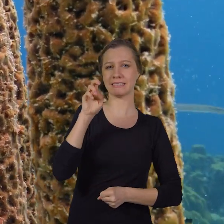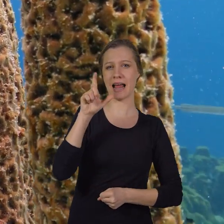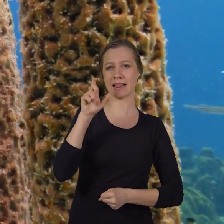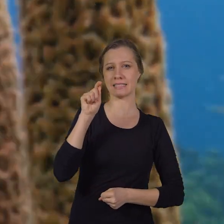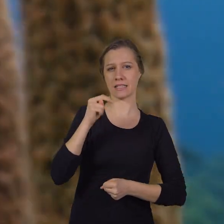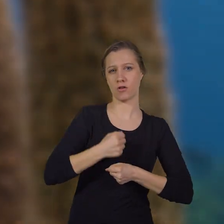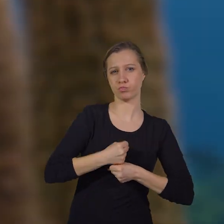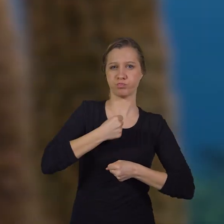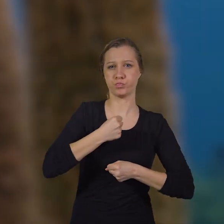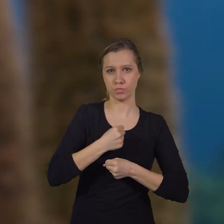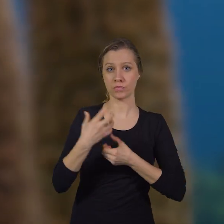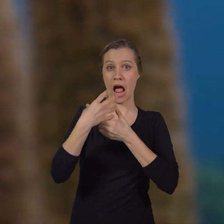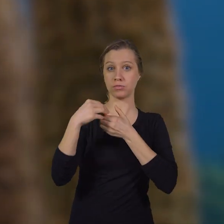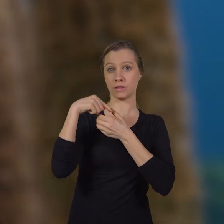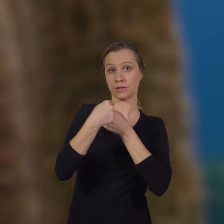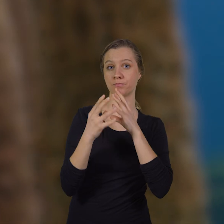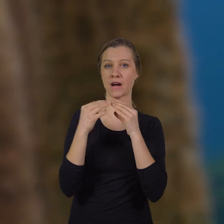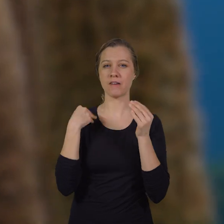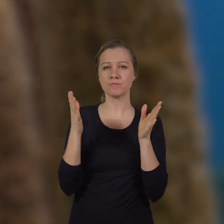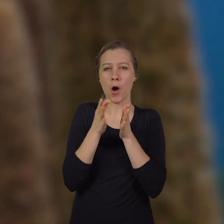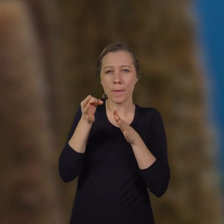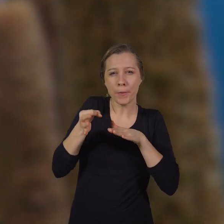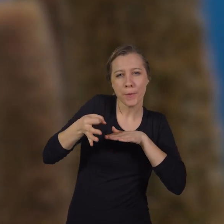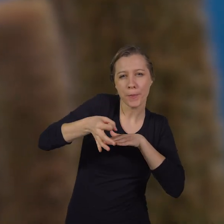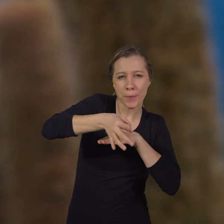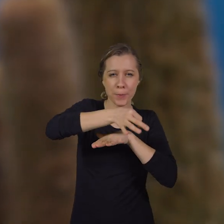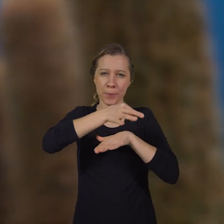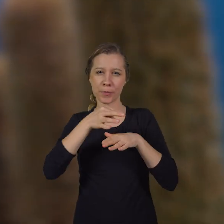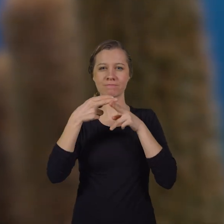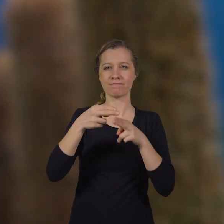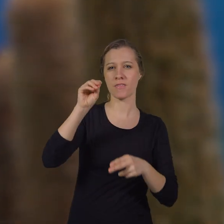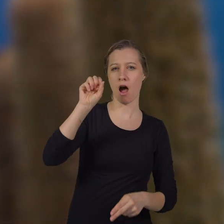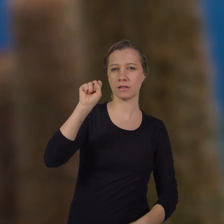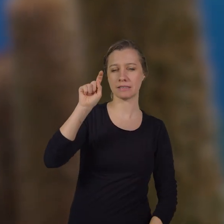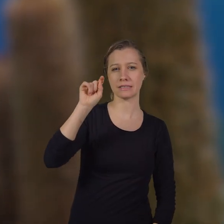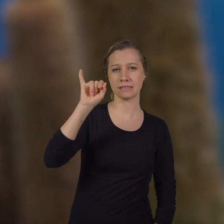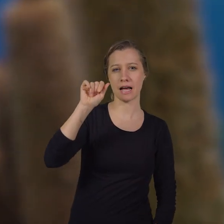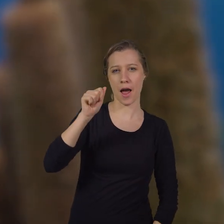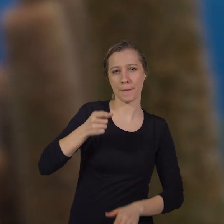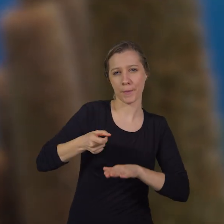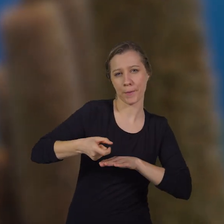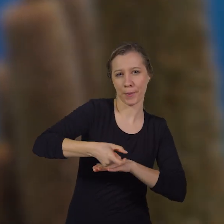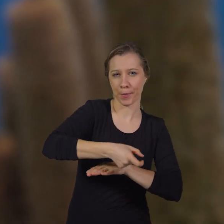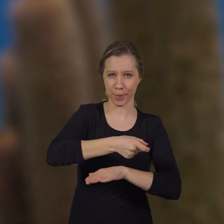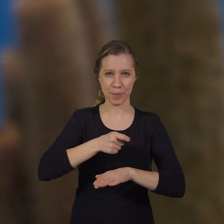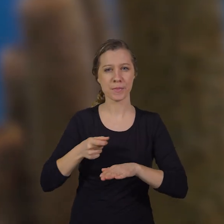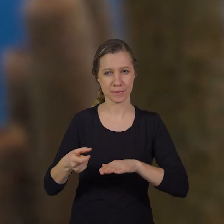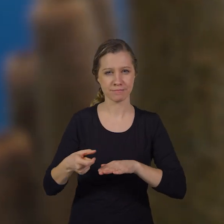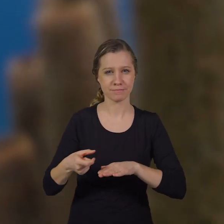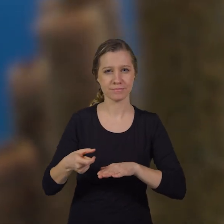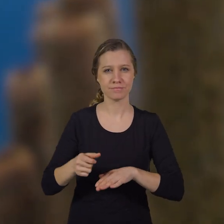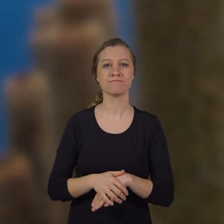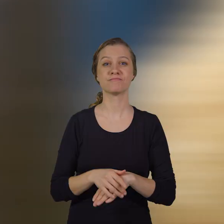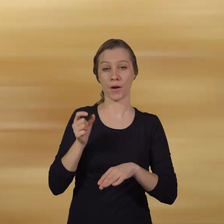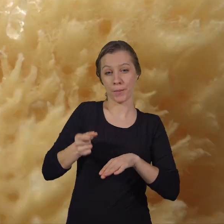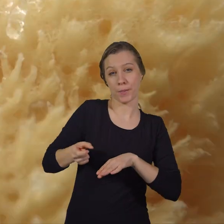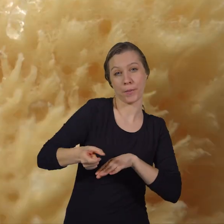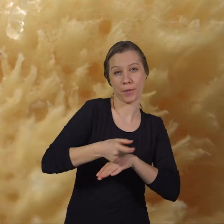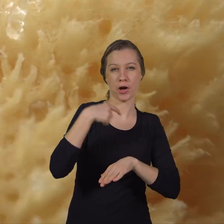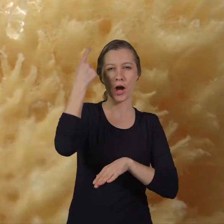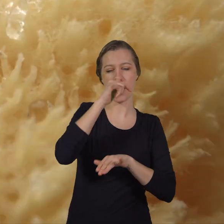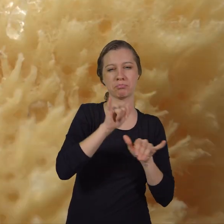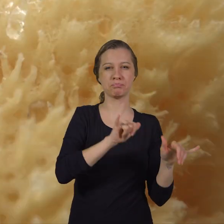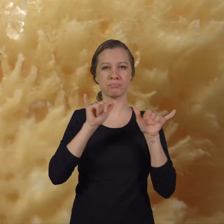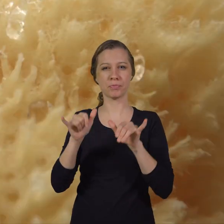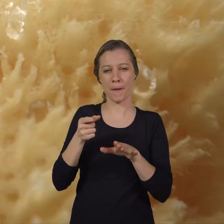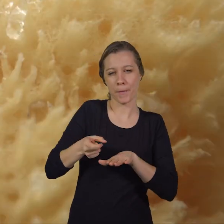skeleton. The outside of a sponge is full of tiny pores or holes called ostia. These